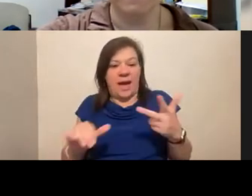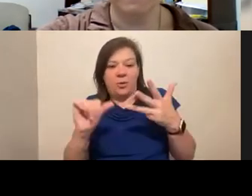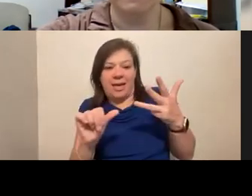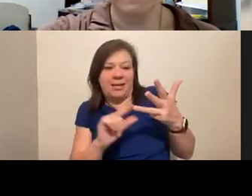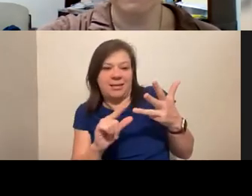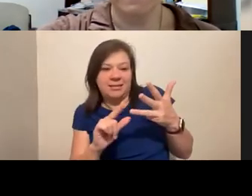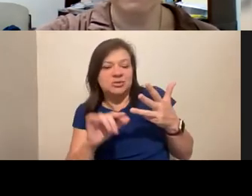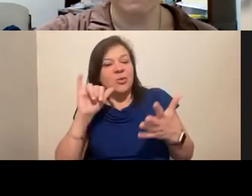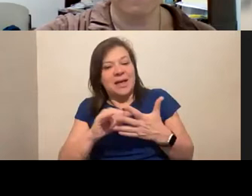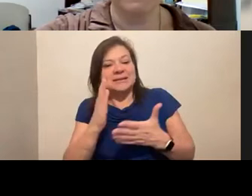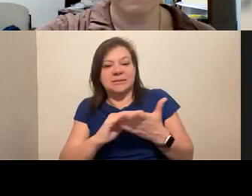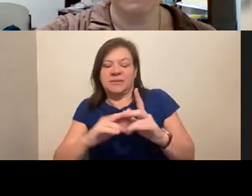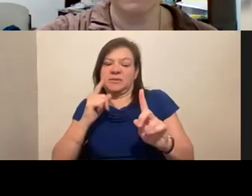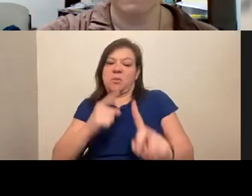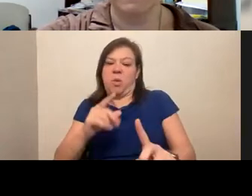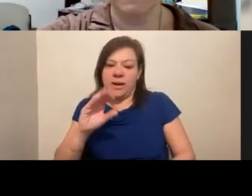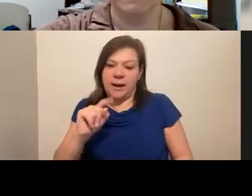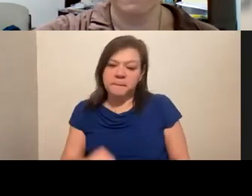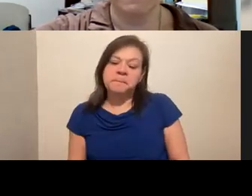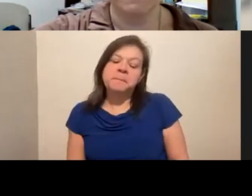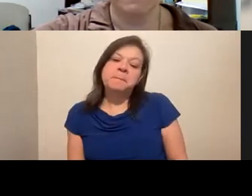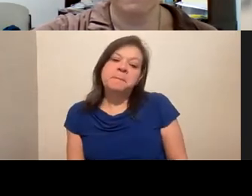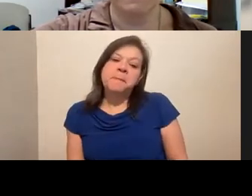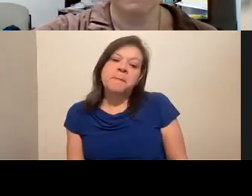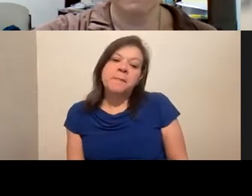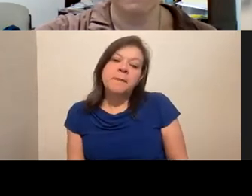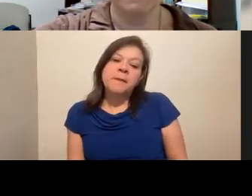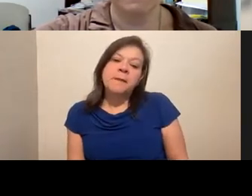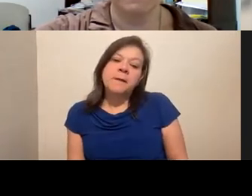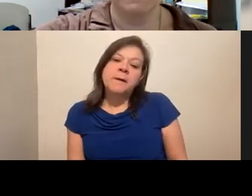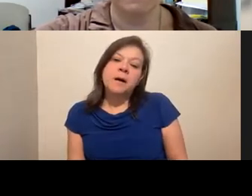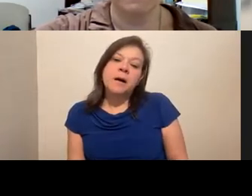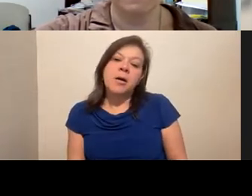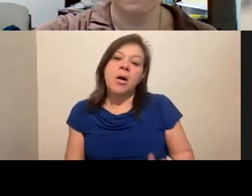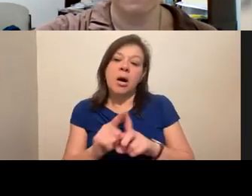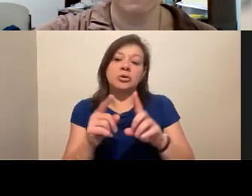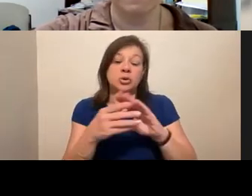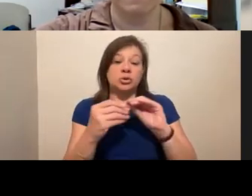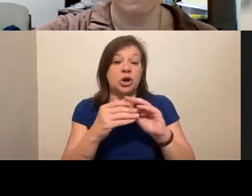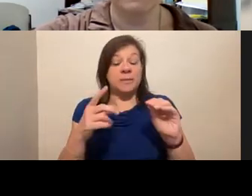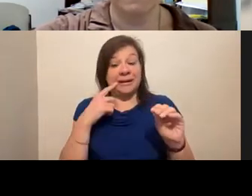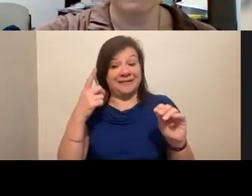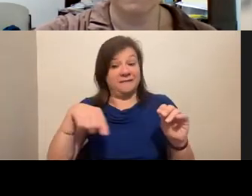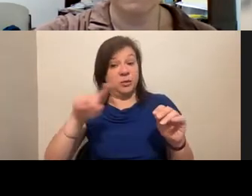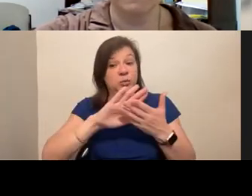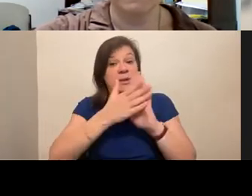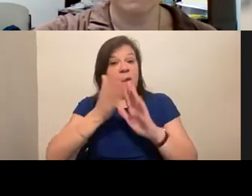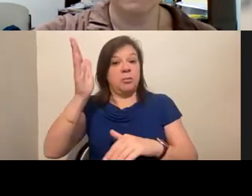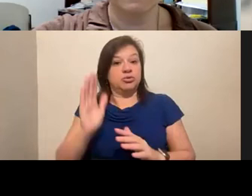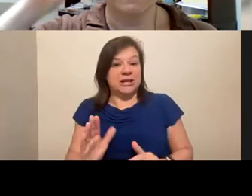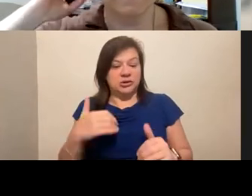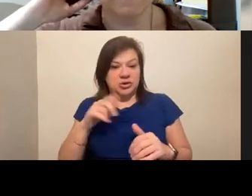I think is really worth pointing out. I also want to talk for just a second about being a presenter at LEAD. I'll be